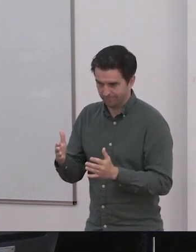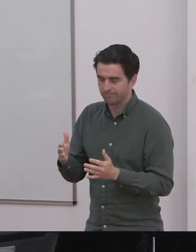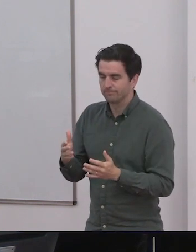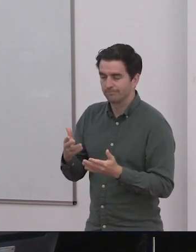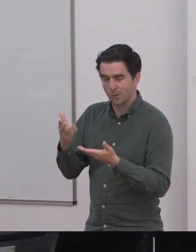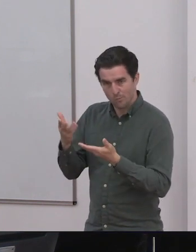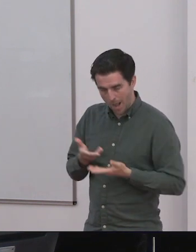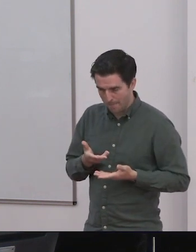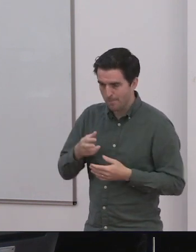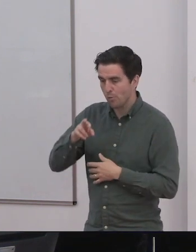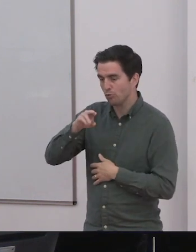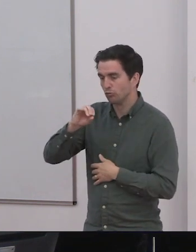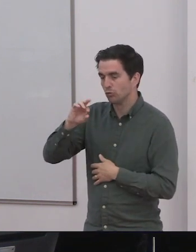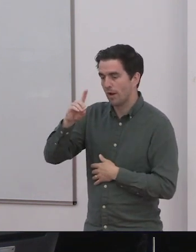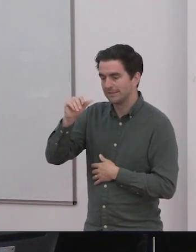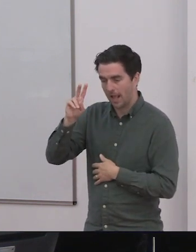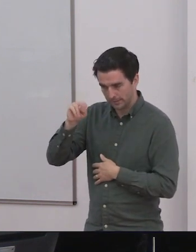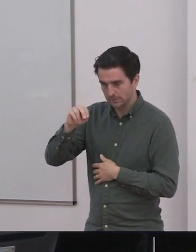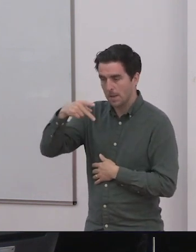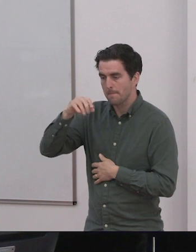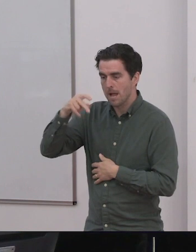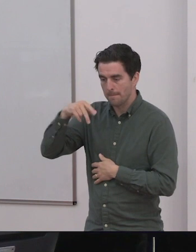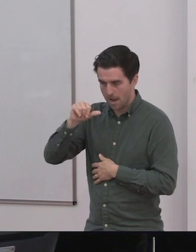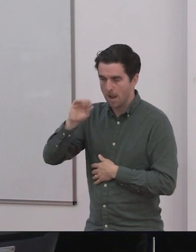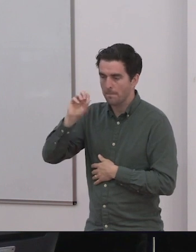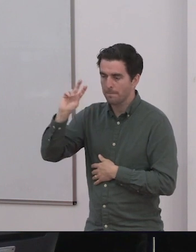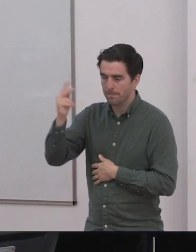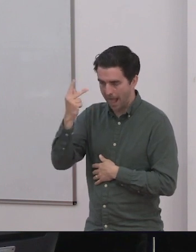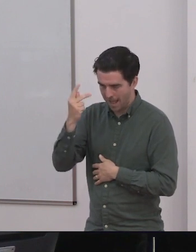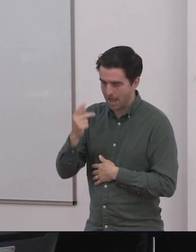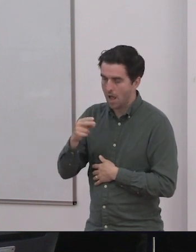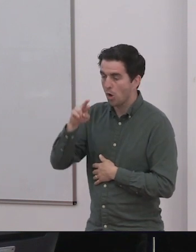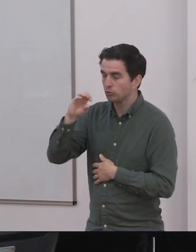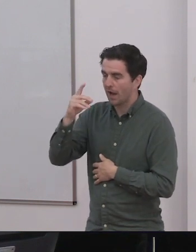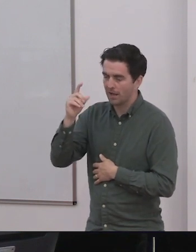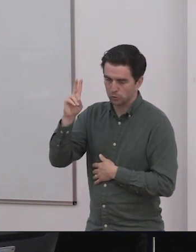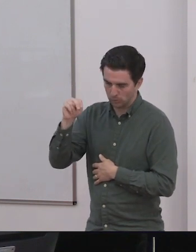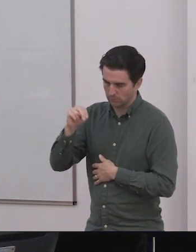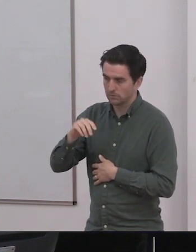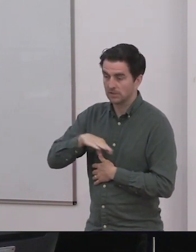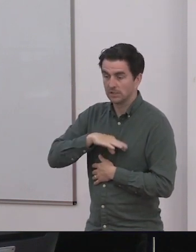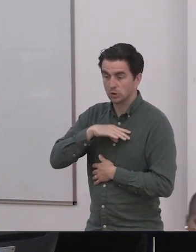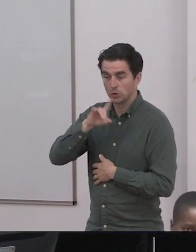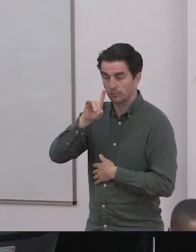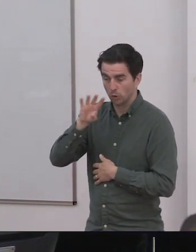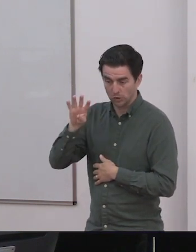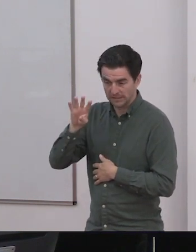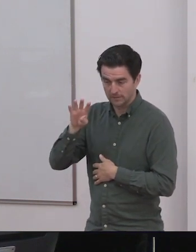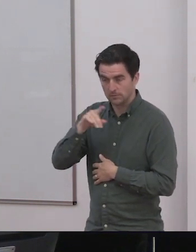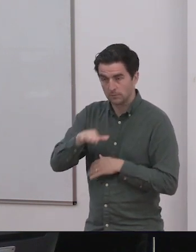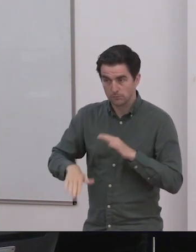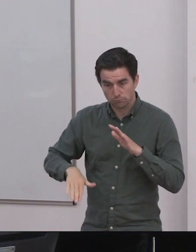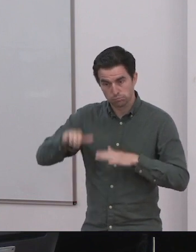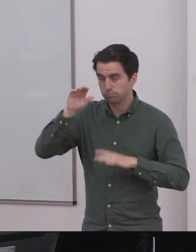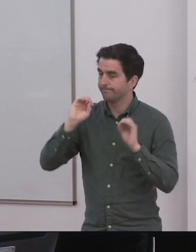neurodivergent children, all of their older siblings are unschooling graduates. Reardon identifies as gender fluid and